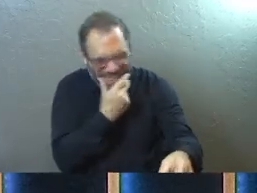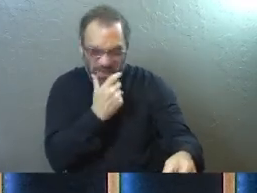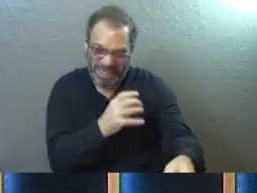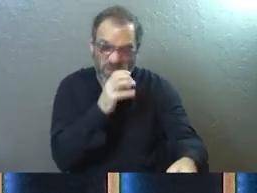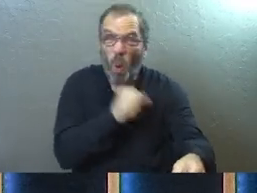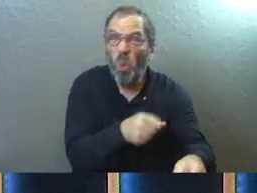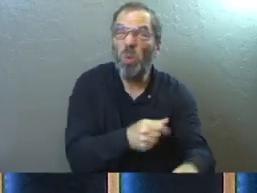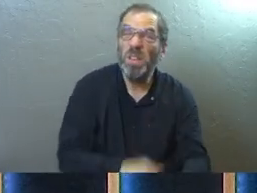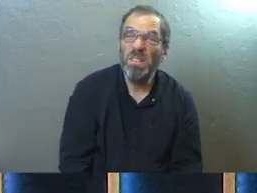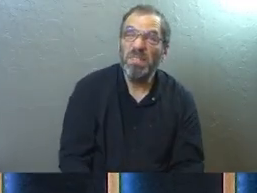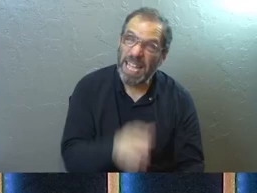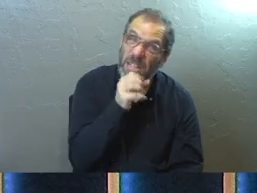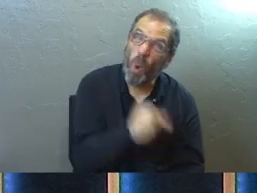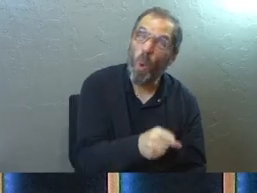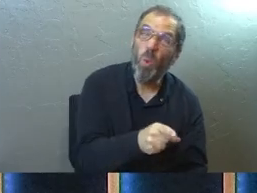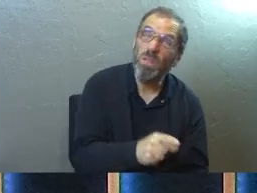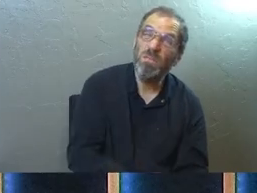outdated.